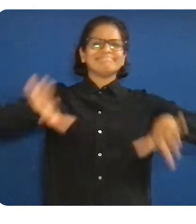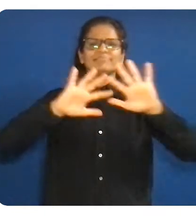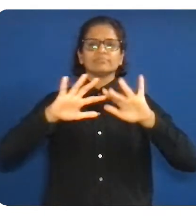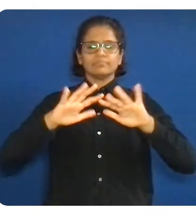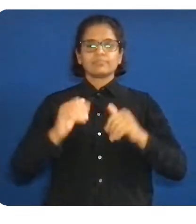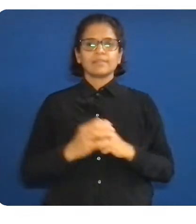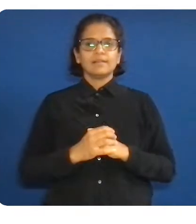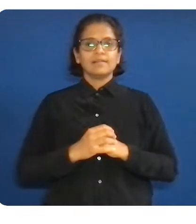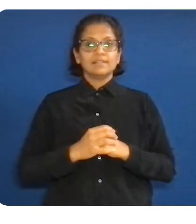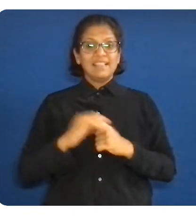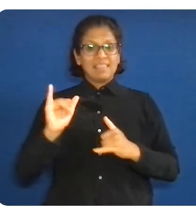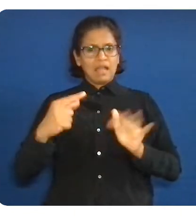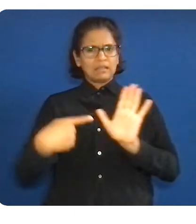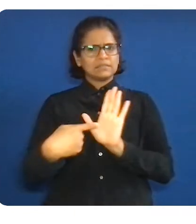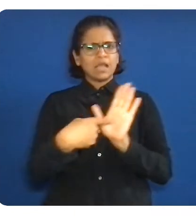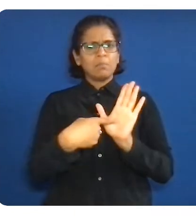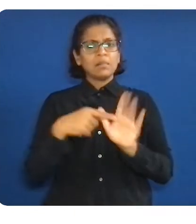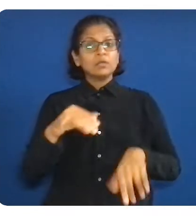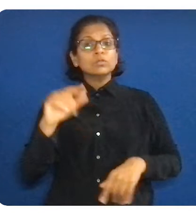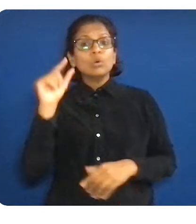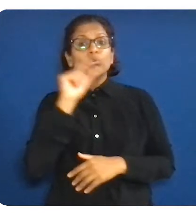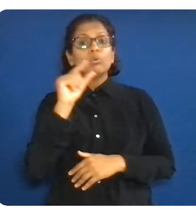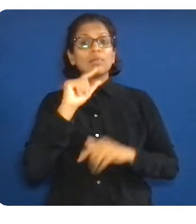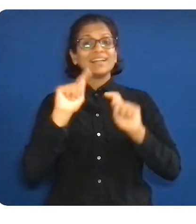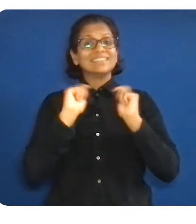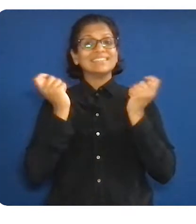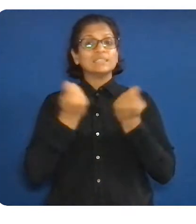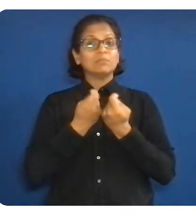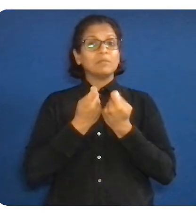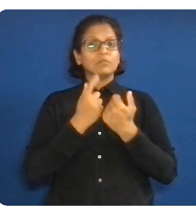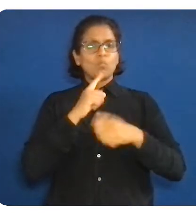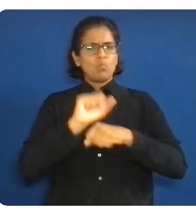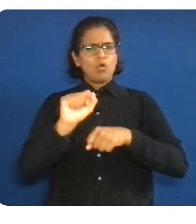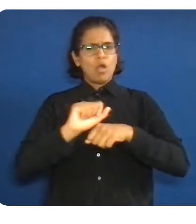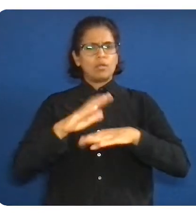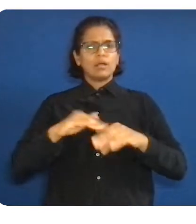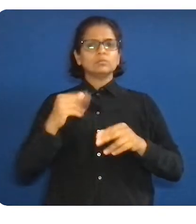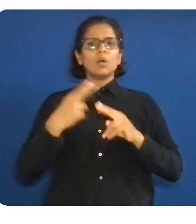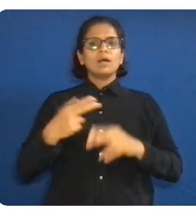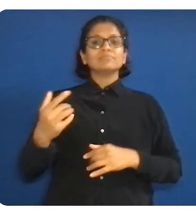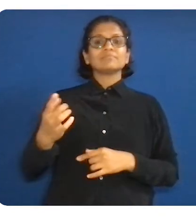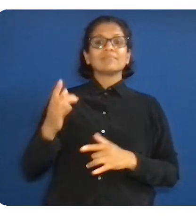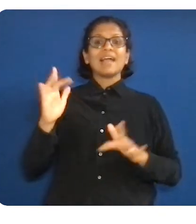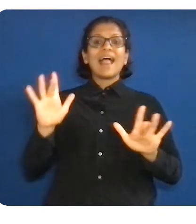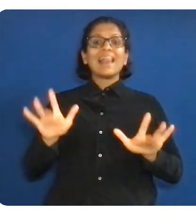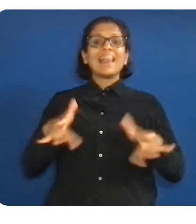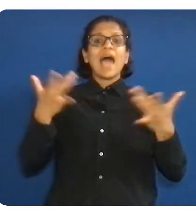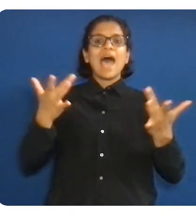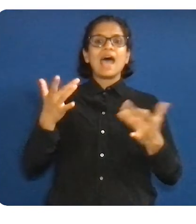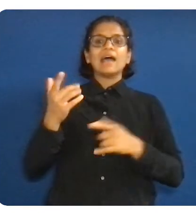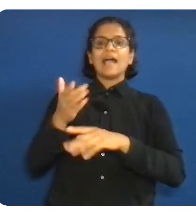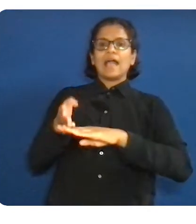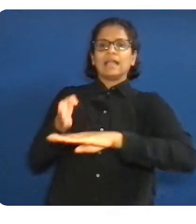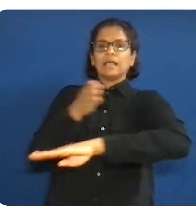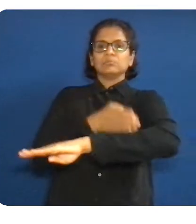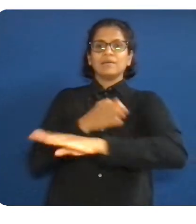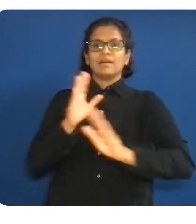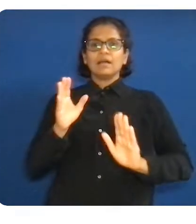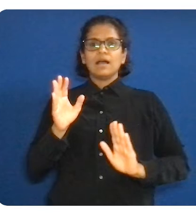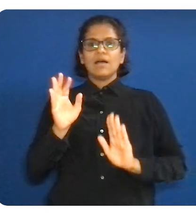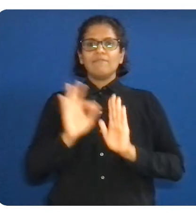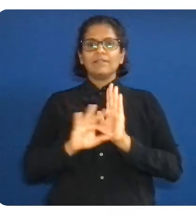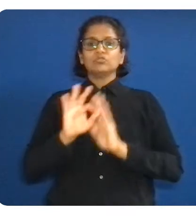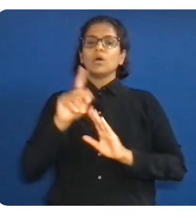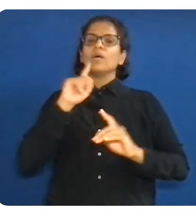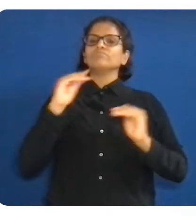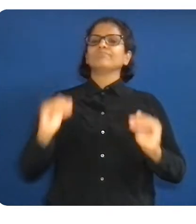from a diverse group of testers, the team was able to determine the right algorithm that better work for all individuals across